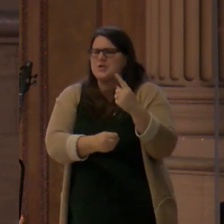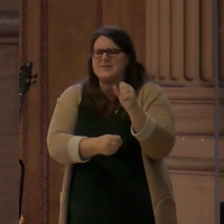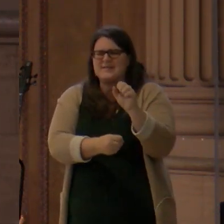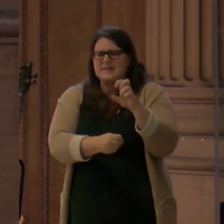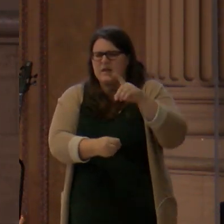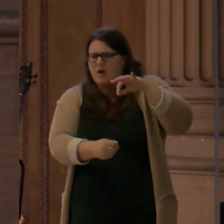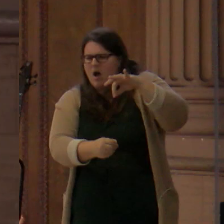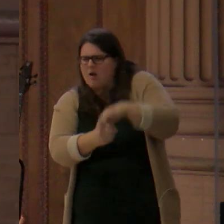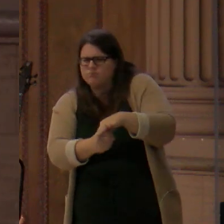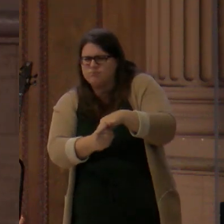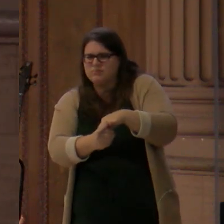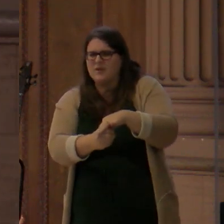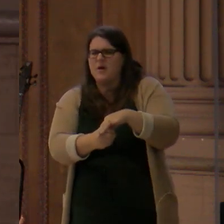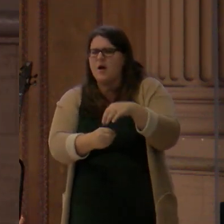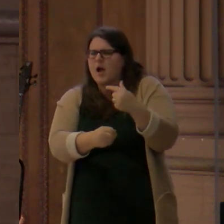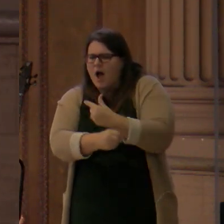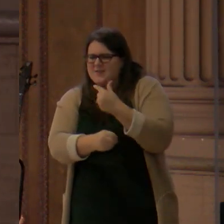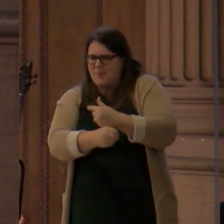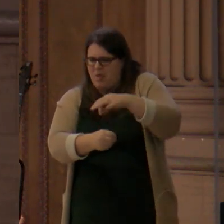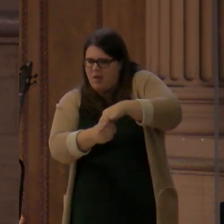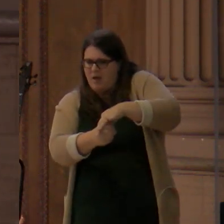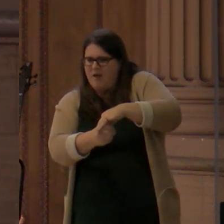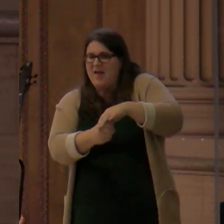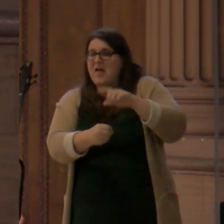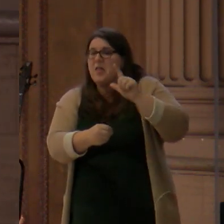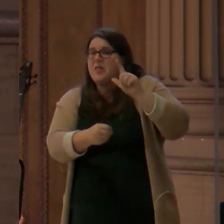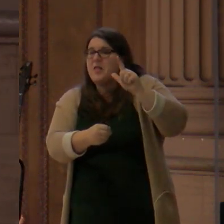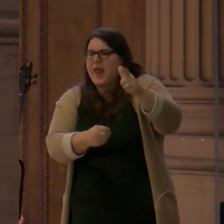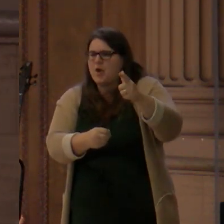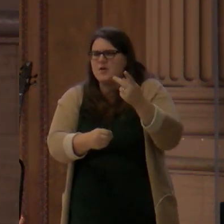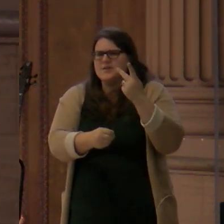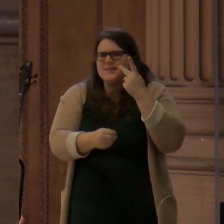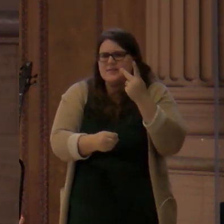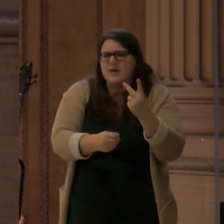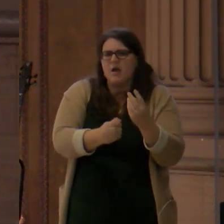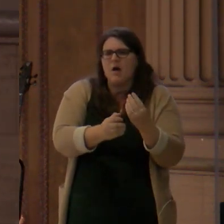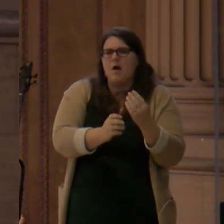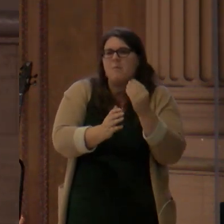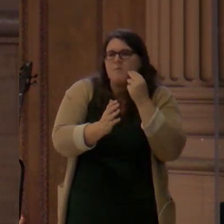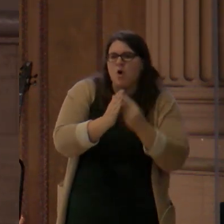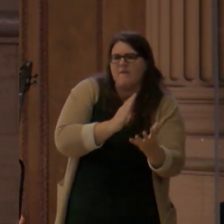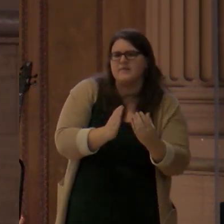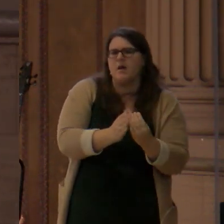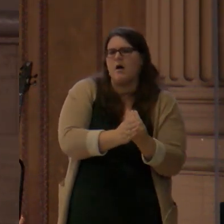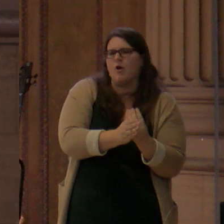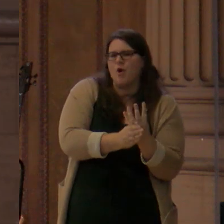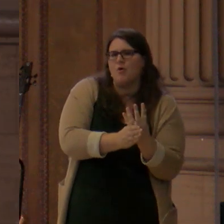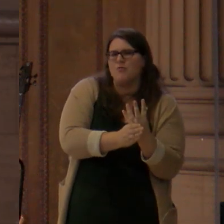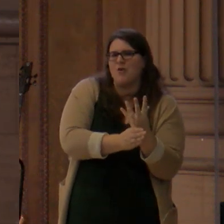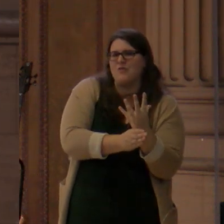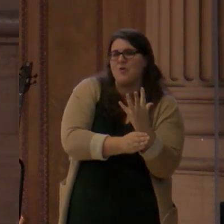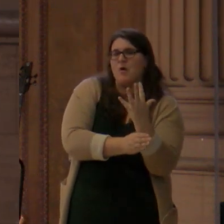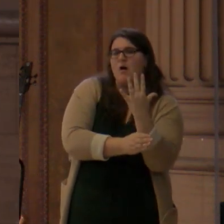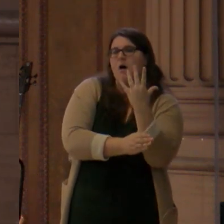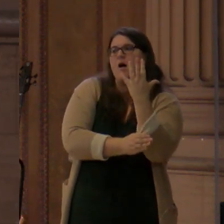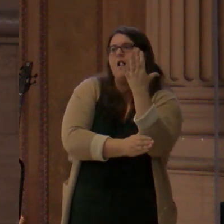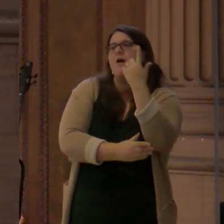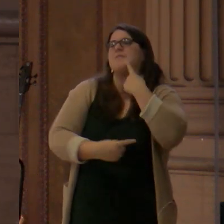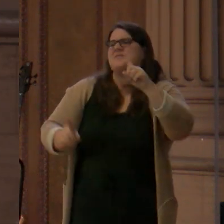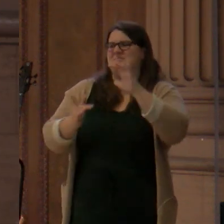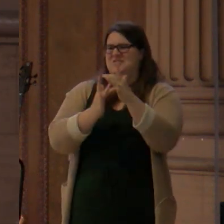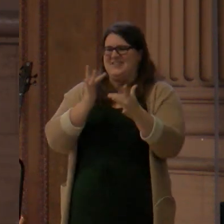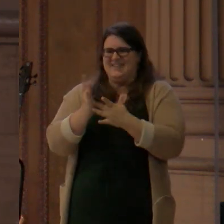sprouts up eventually into the fullness of an oak tree, that's the gospel of Jesus Christ. And so it's here that this initial